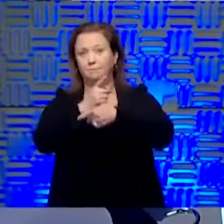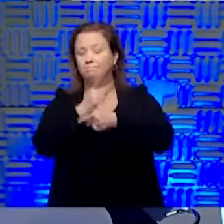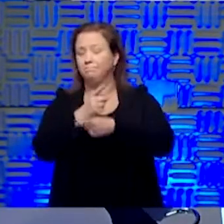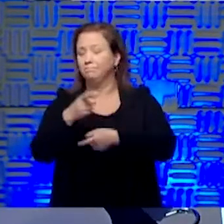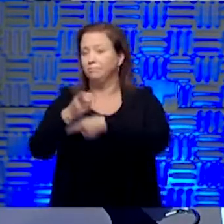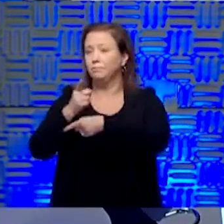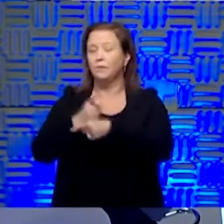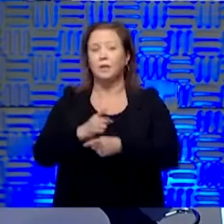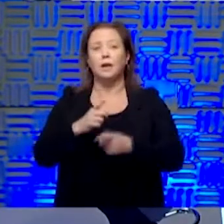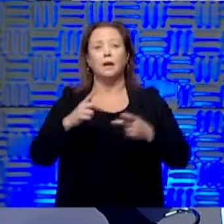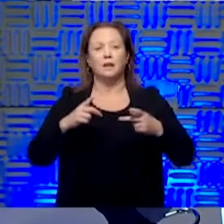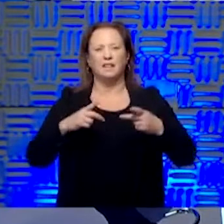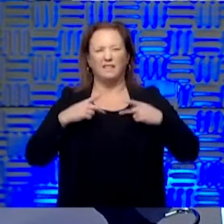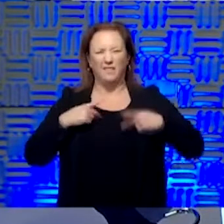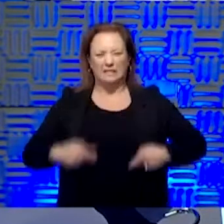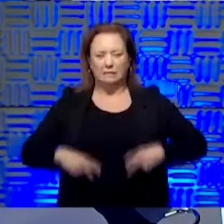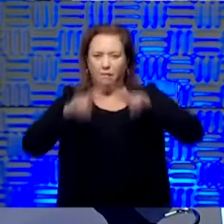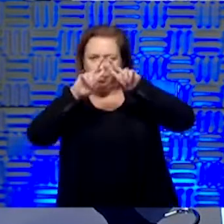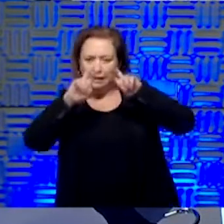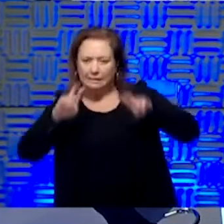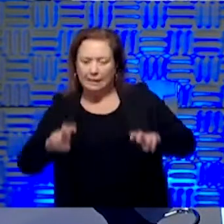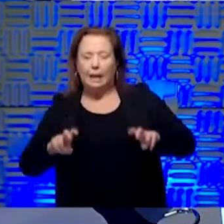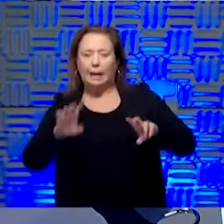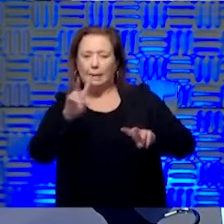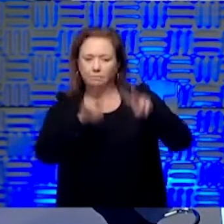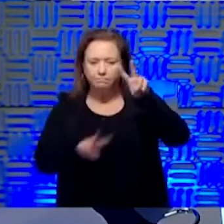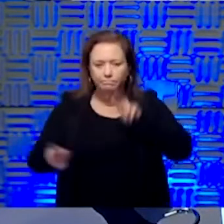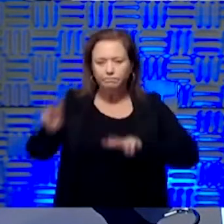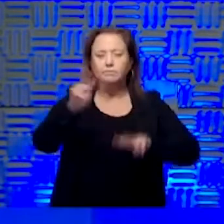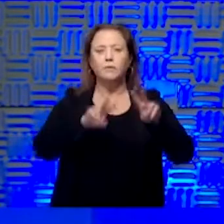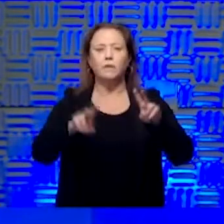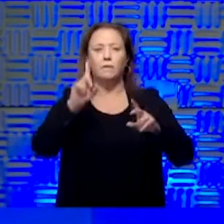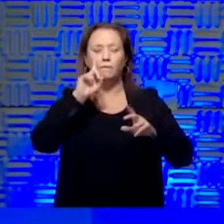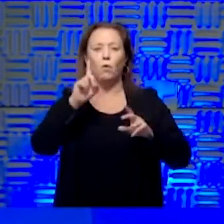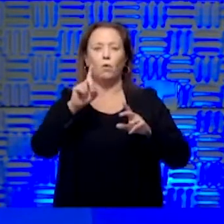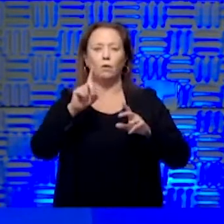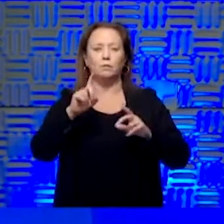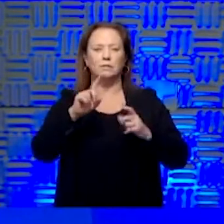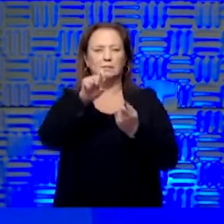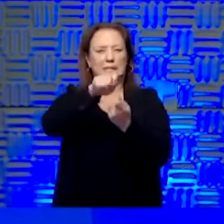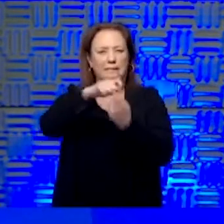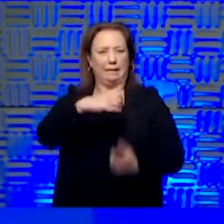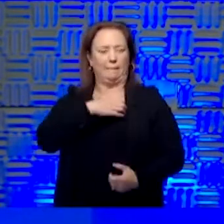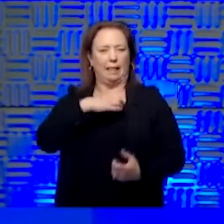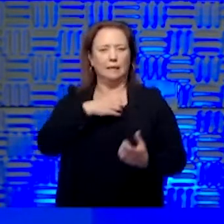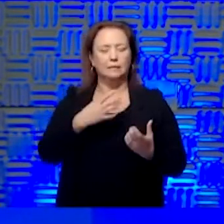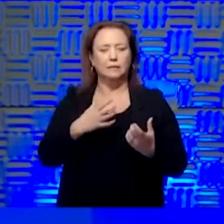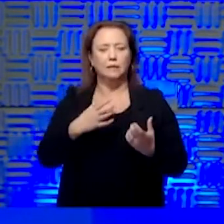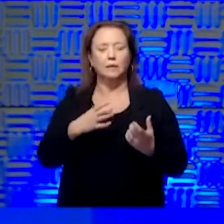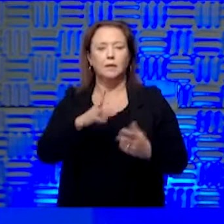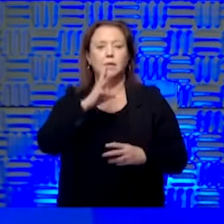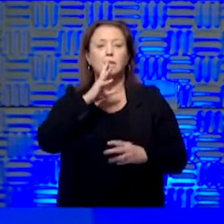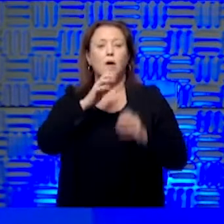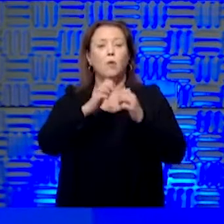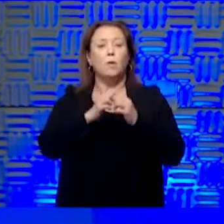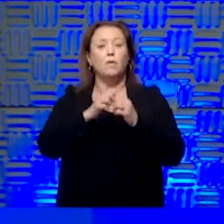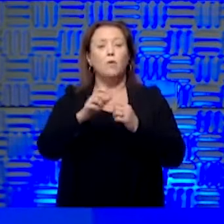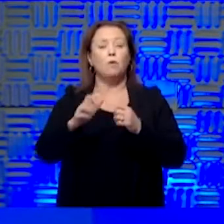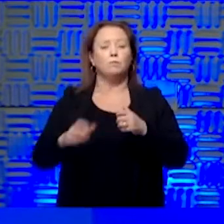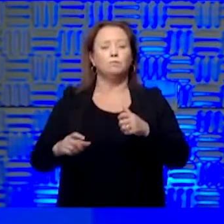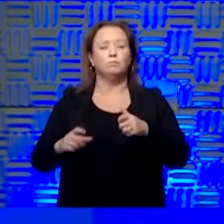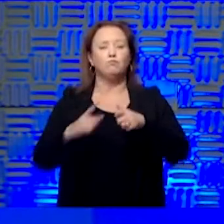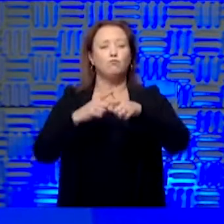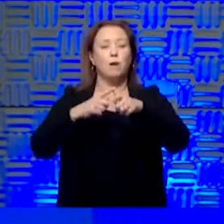I think the physical exam for certain conditions and complaints is vitally important. Obviously, talk with your primary